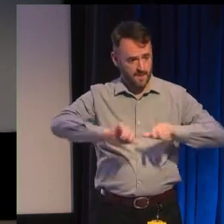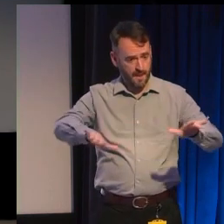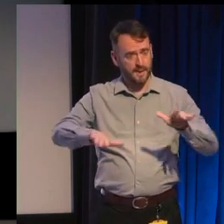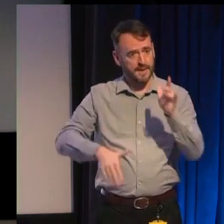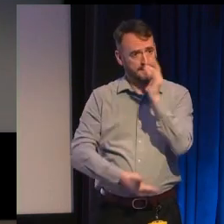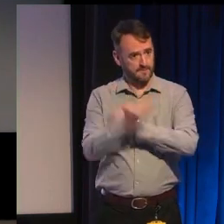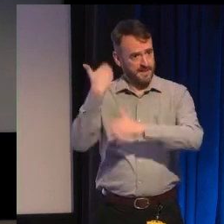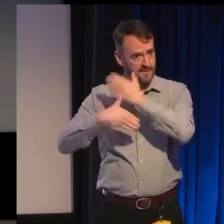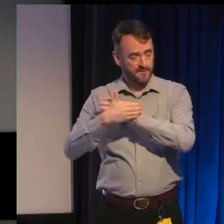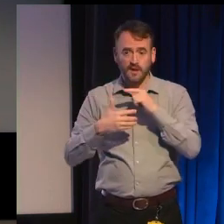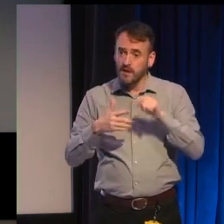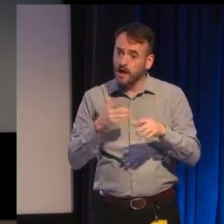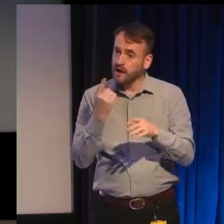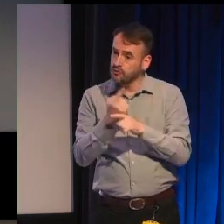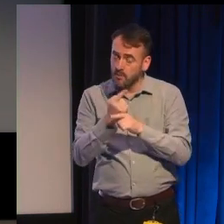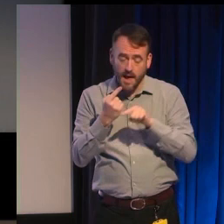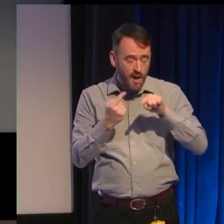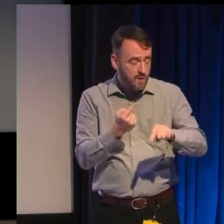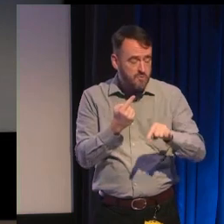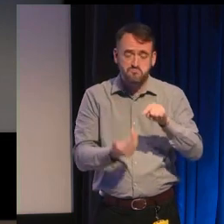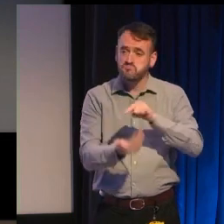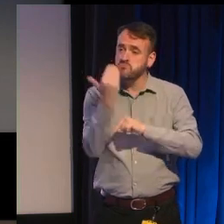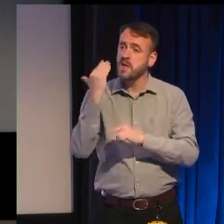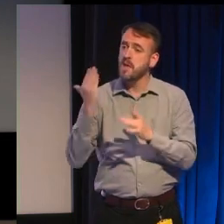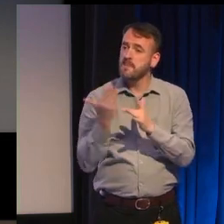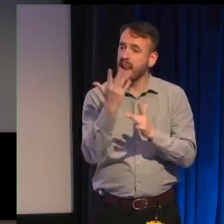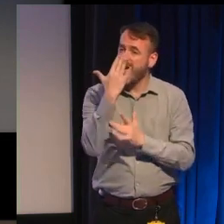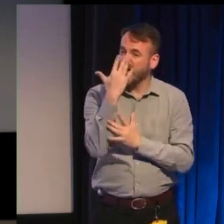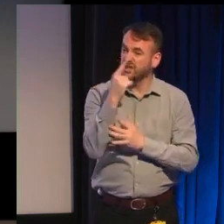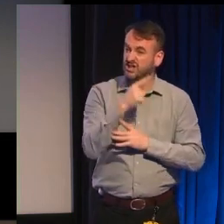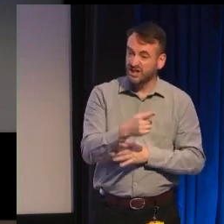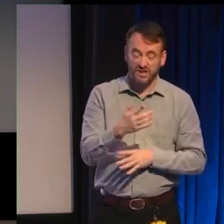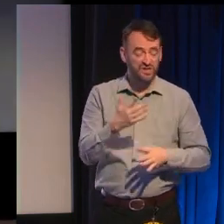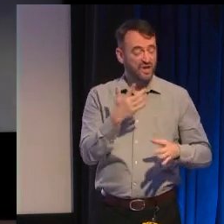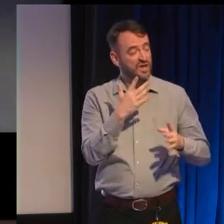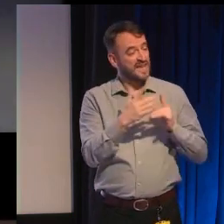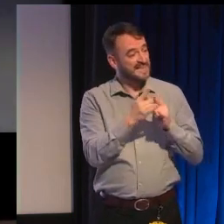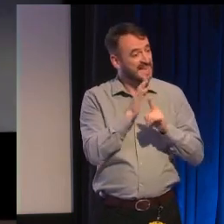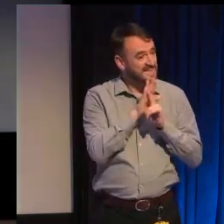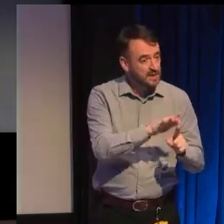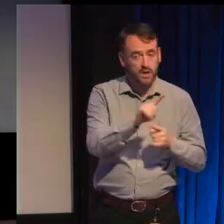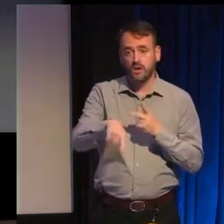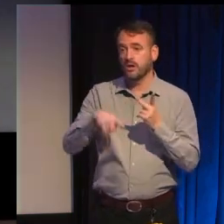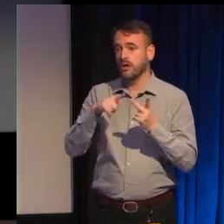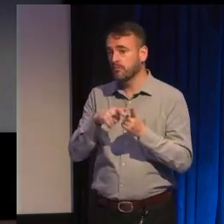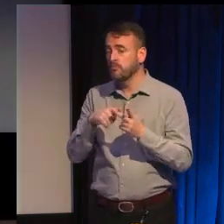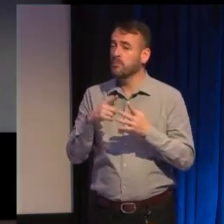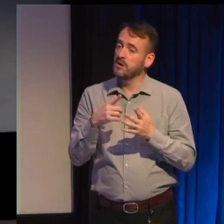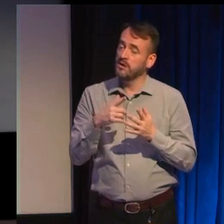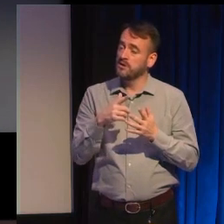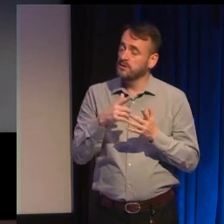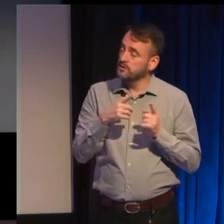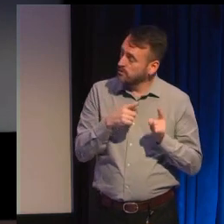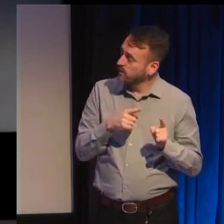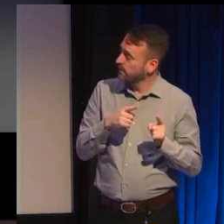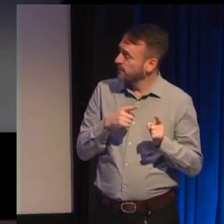ages gender sexism in the middle ages and their current series which is all about games so when you're imagining